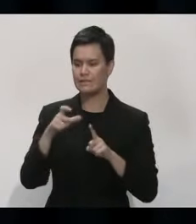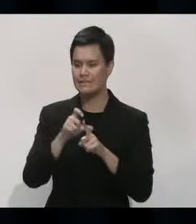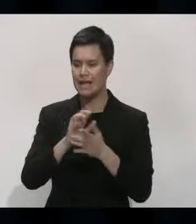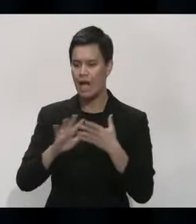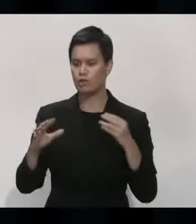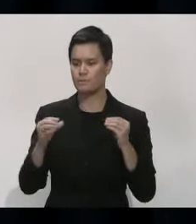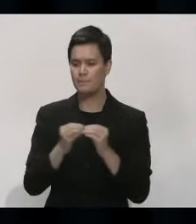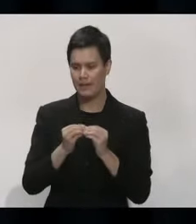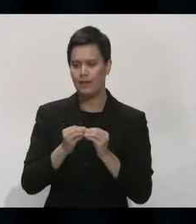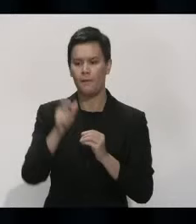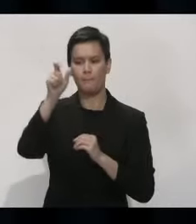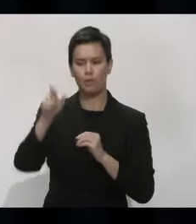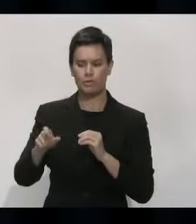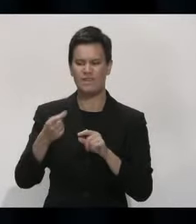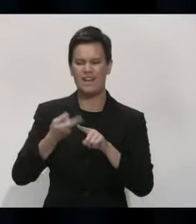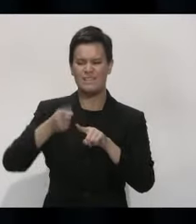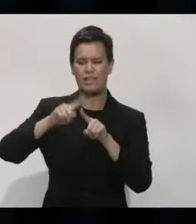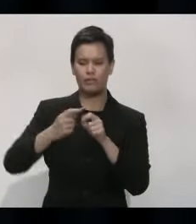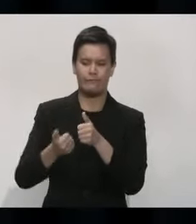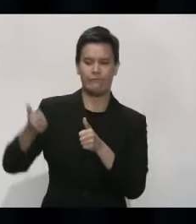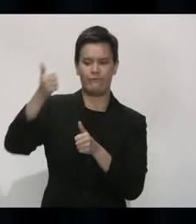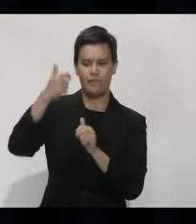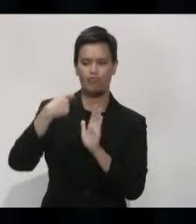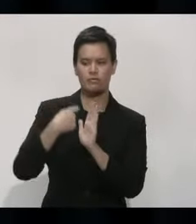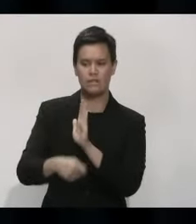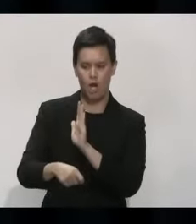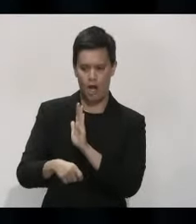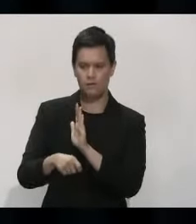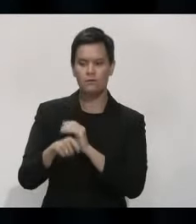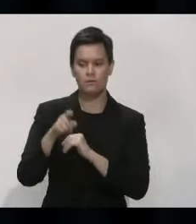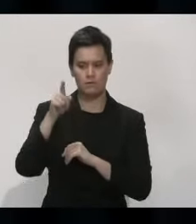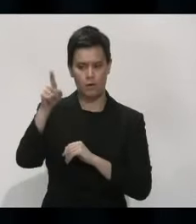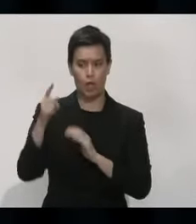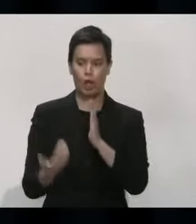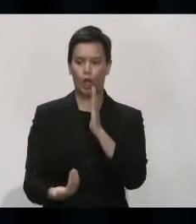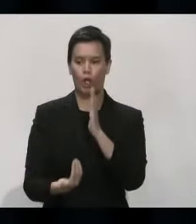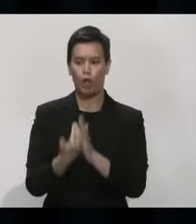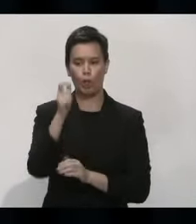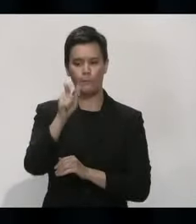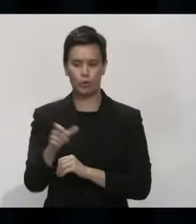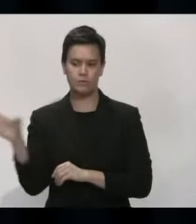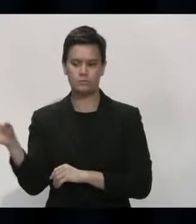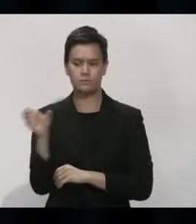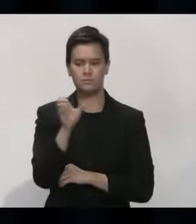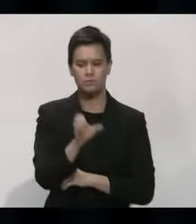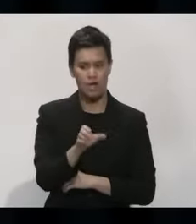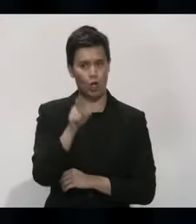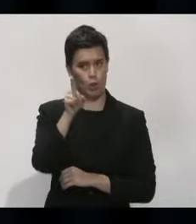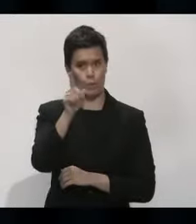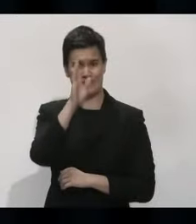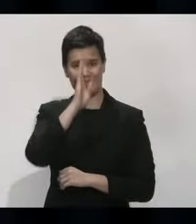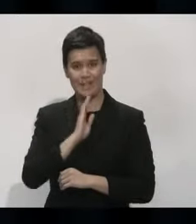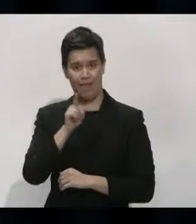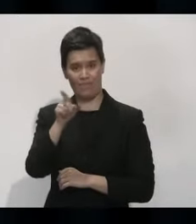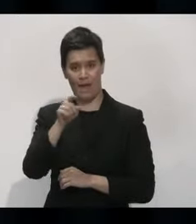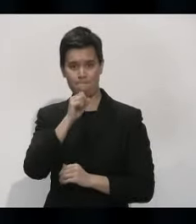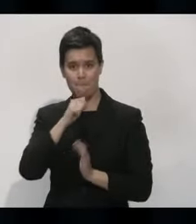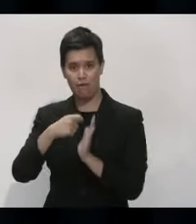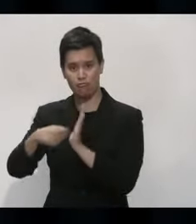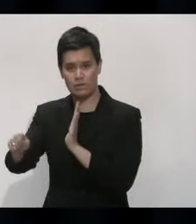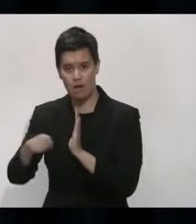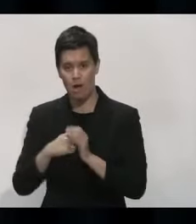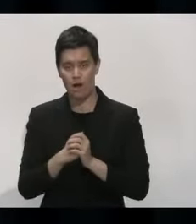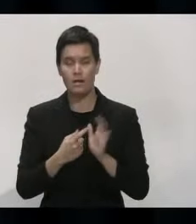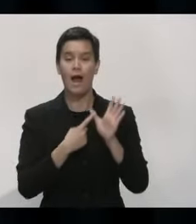for him today. What message do have for David? And are you sad that he's leaving? Look, I thank him for his service to the people of Canterbury.